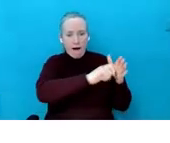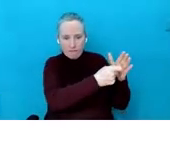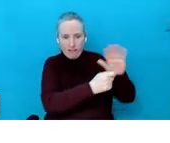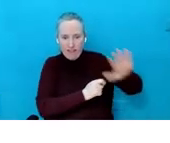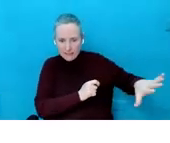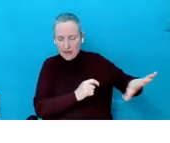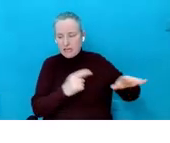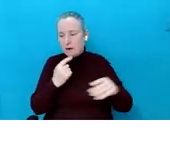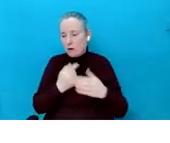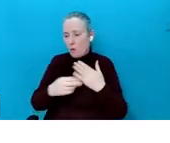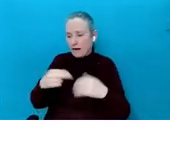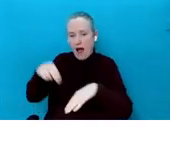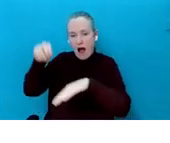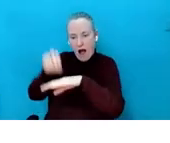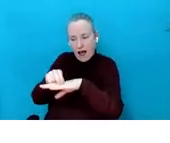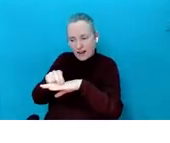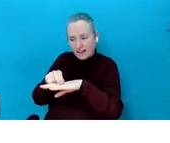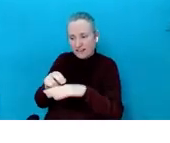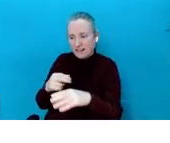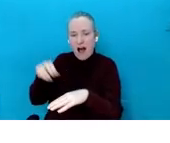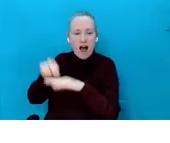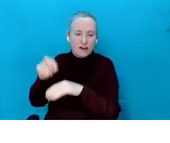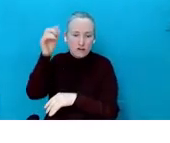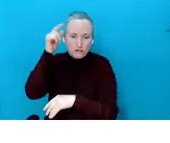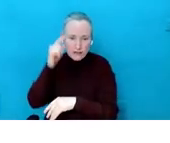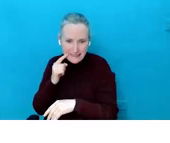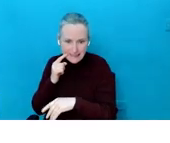turning on the green and turning off the screen.